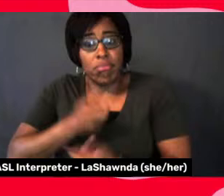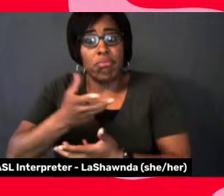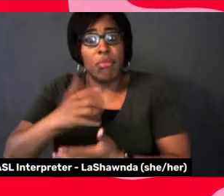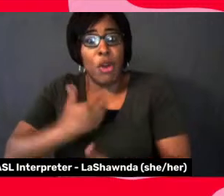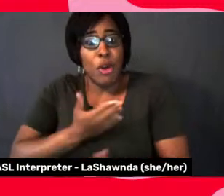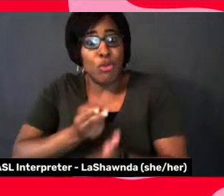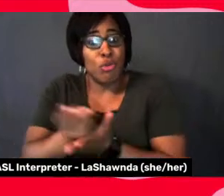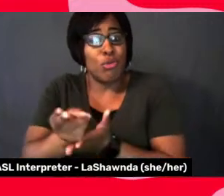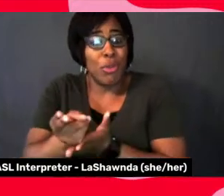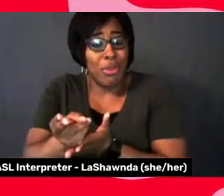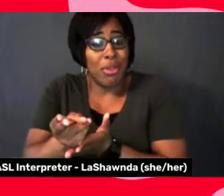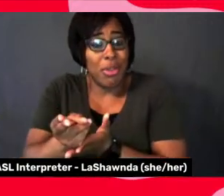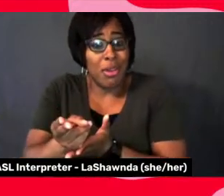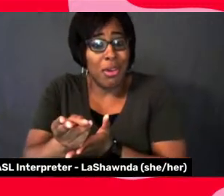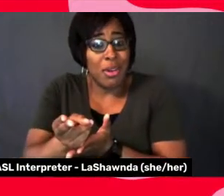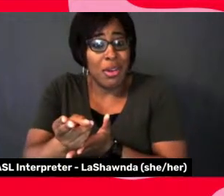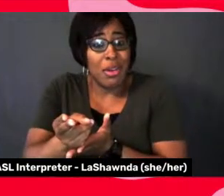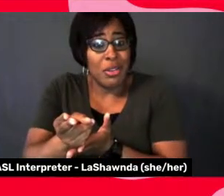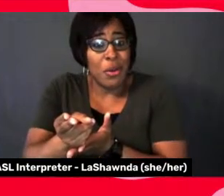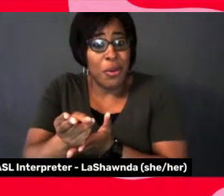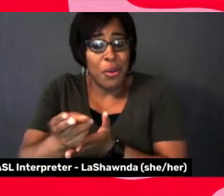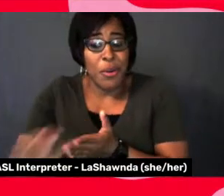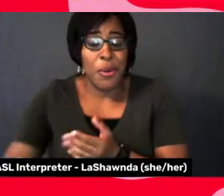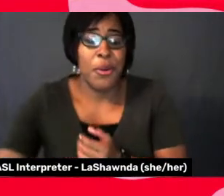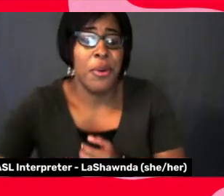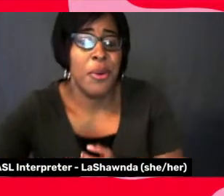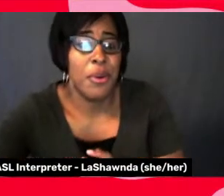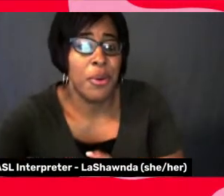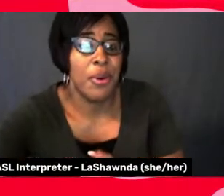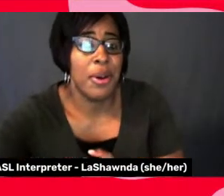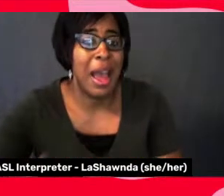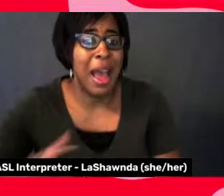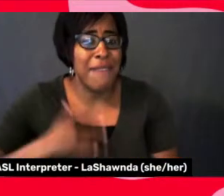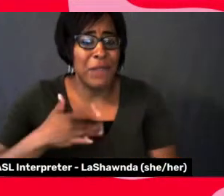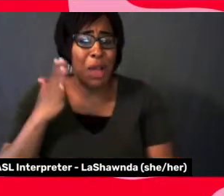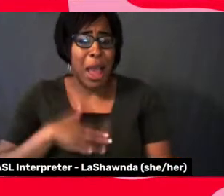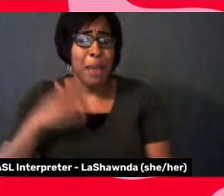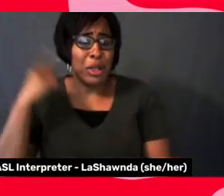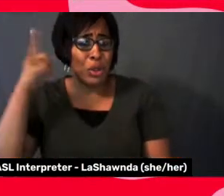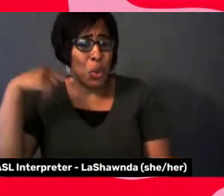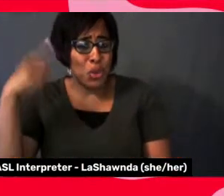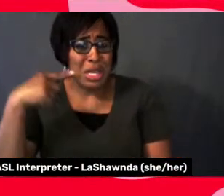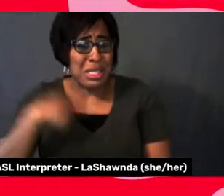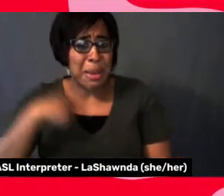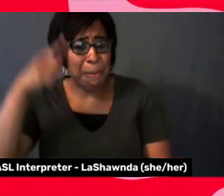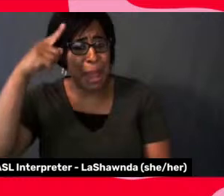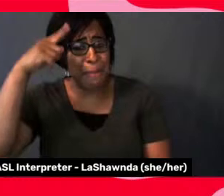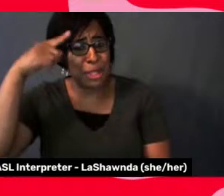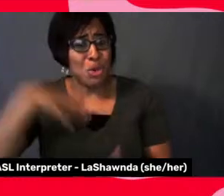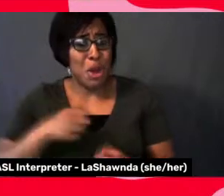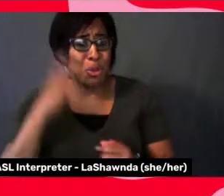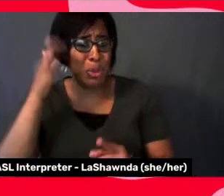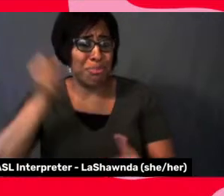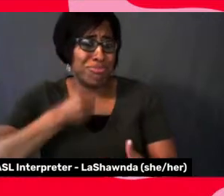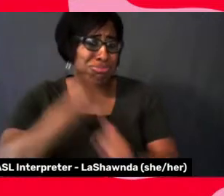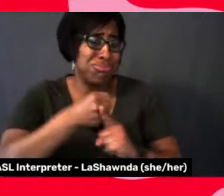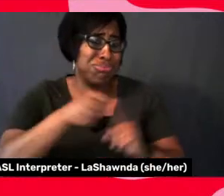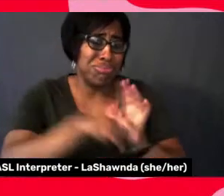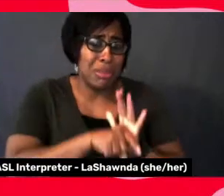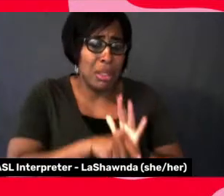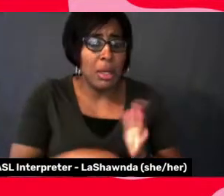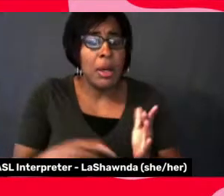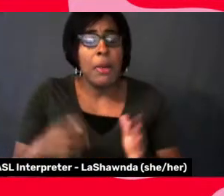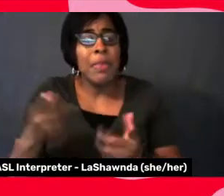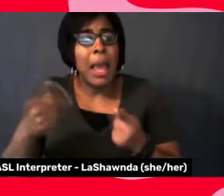I think it would drive me crazy if I, you know, that's my biggest self care is like always, even when I went to school and they would tell me, you know, you need to